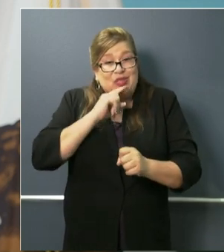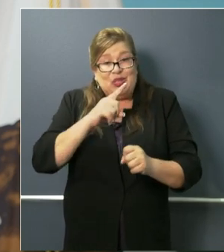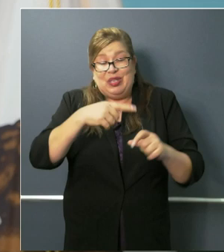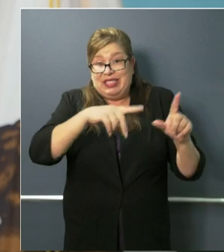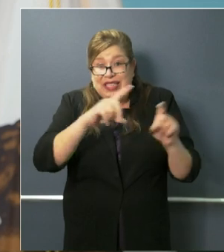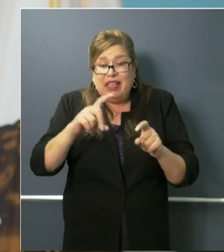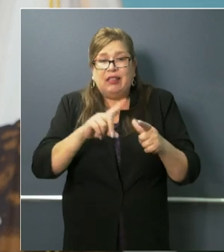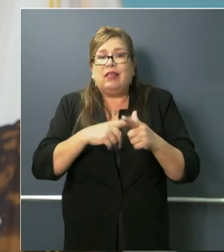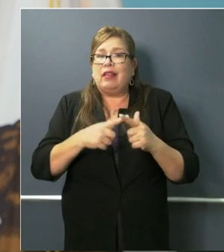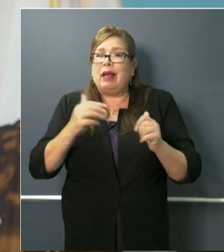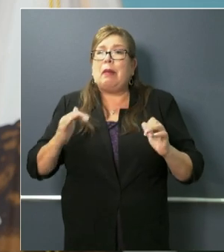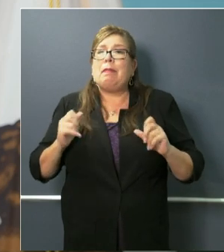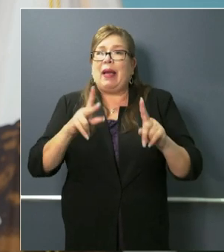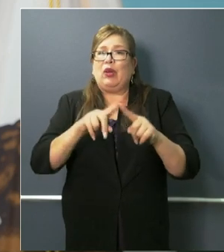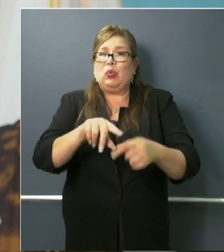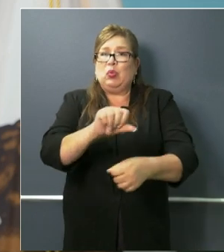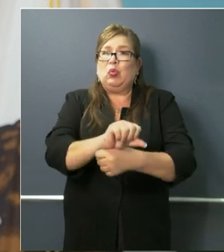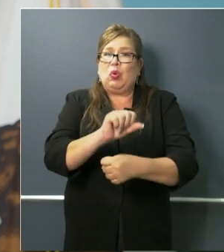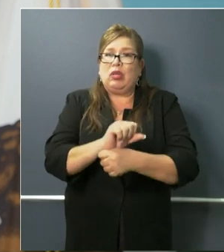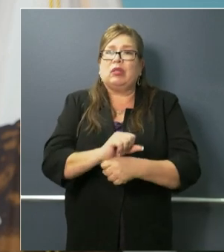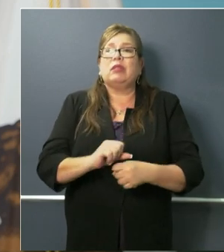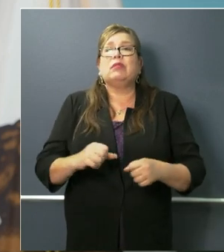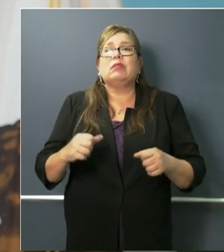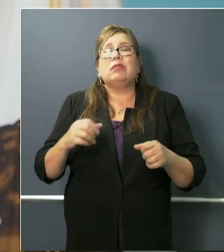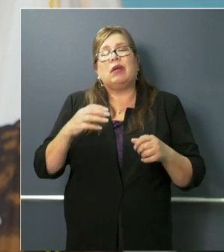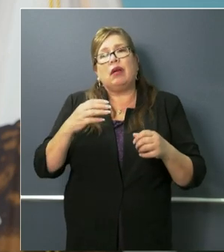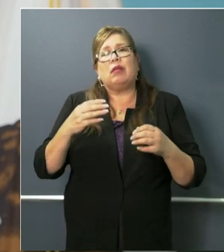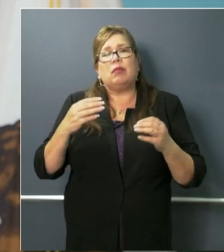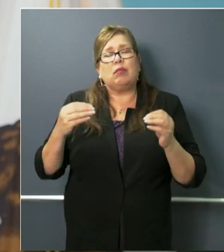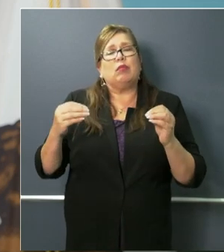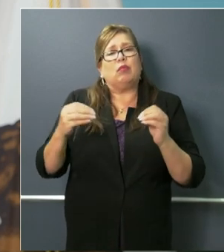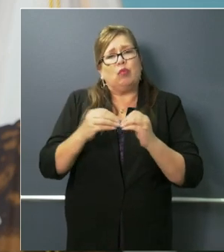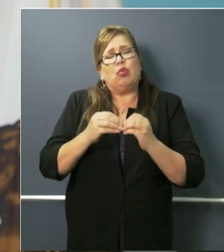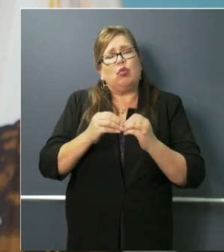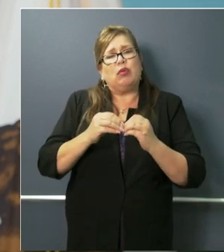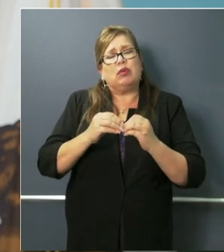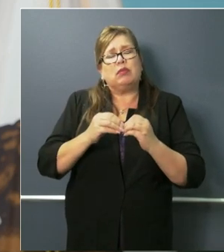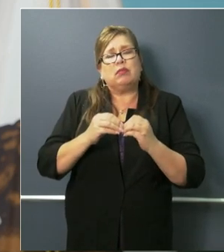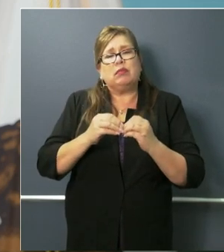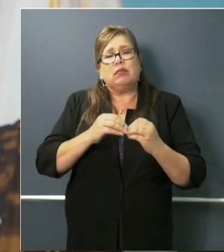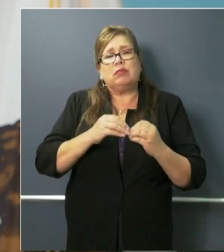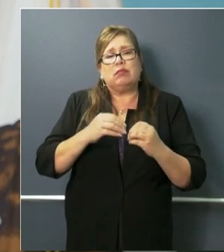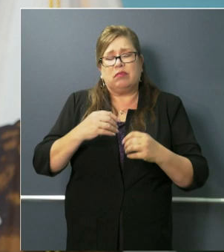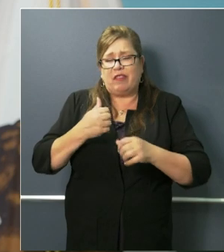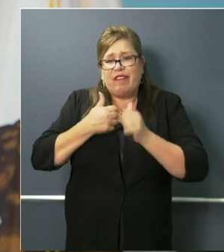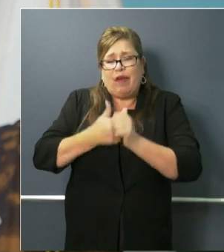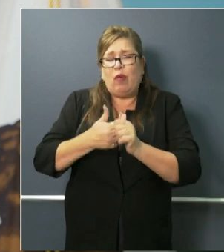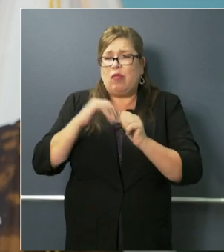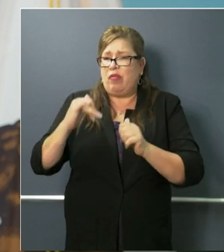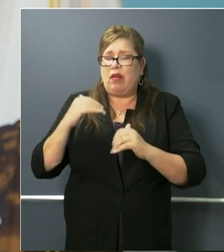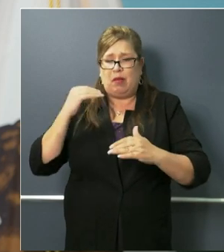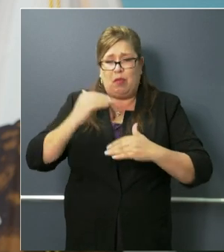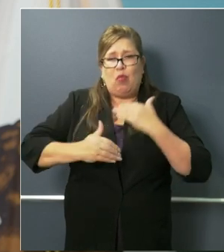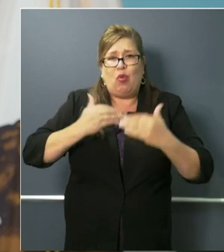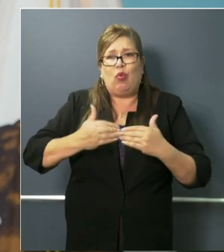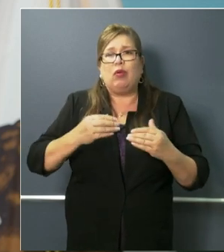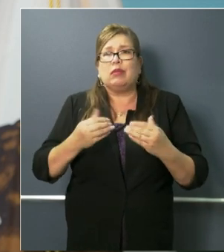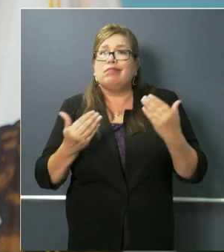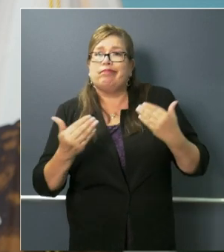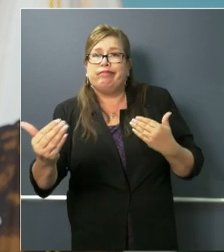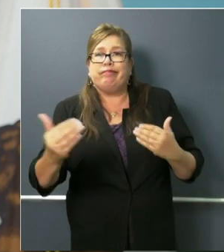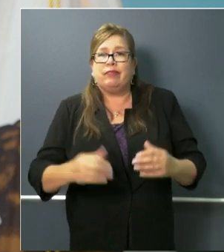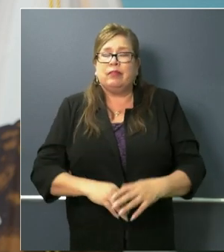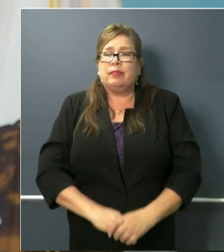uh in uh to a more community-minded uh set of protocols as we turn the corner here